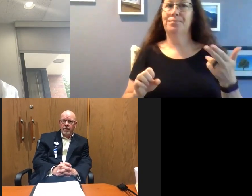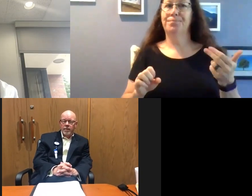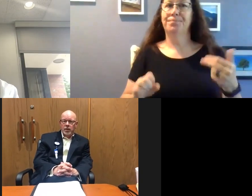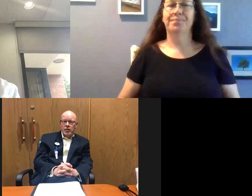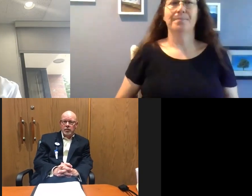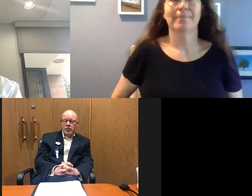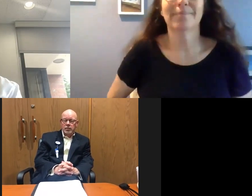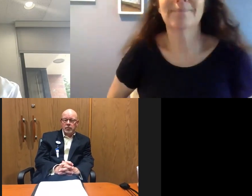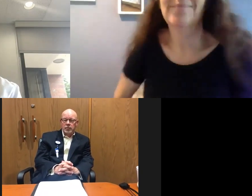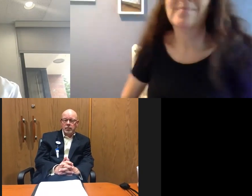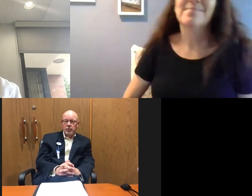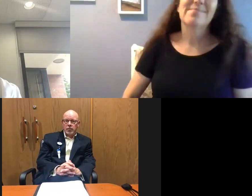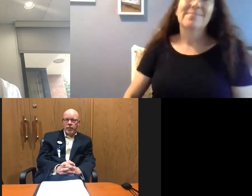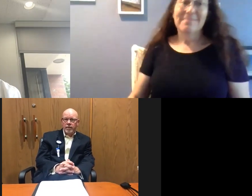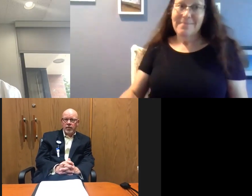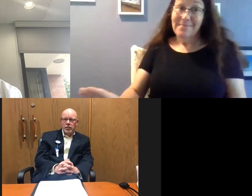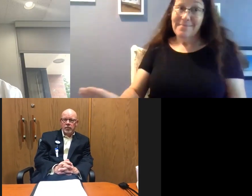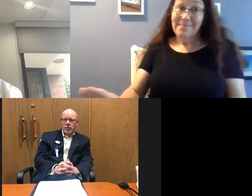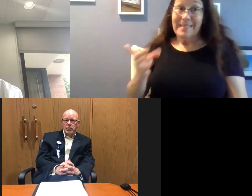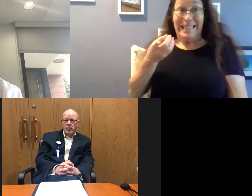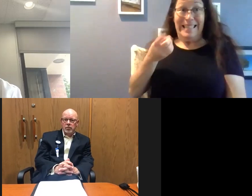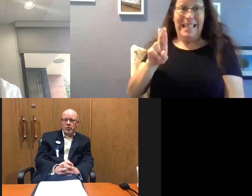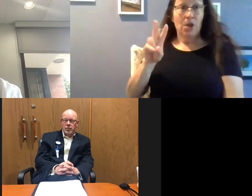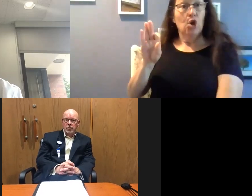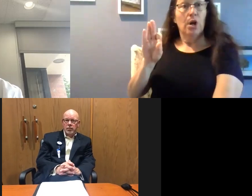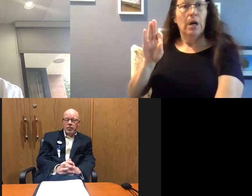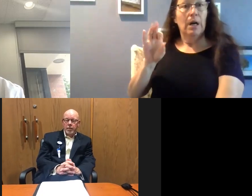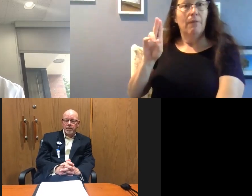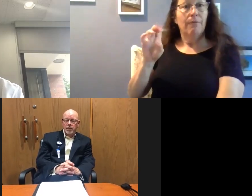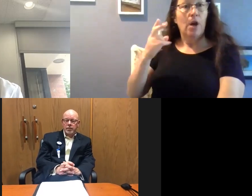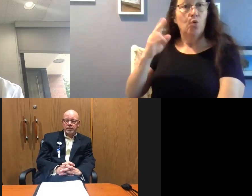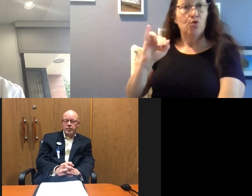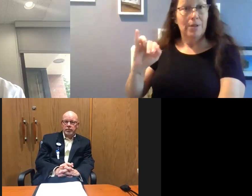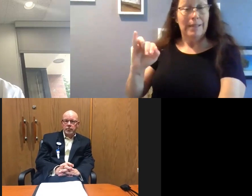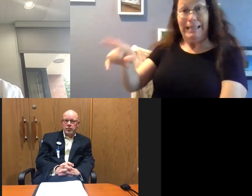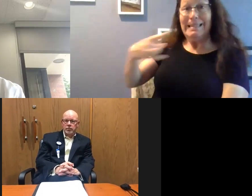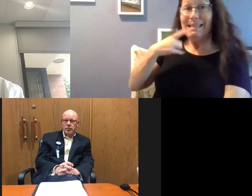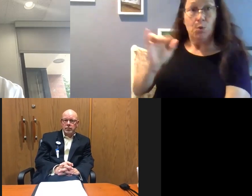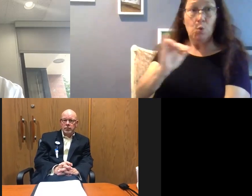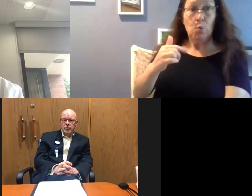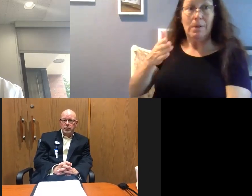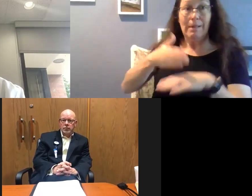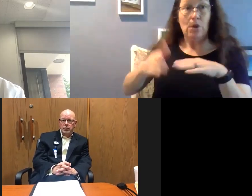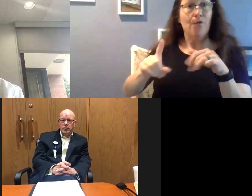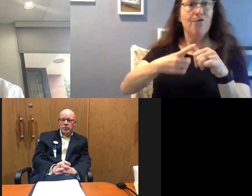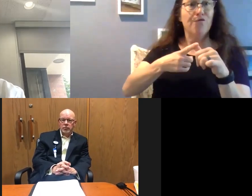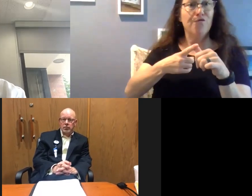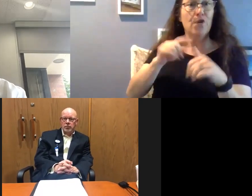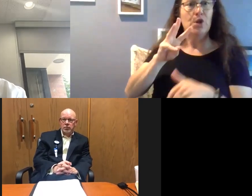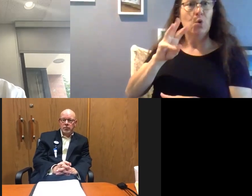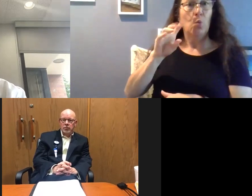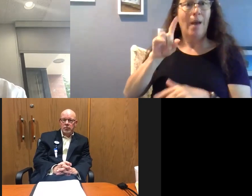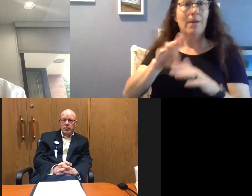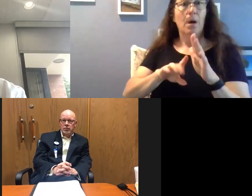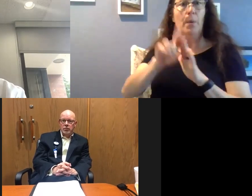Well, you know, Dr. Fauci has talked about this and Bob said it, you know, we're at the end of the first wave. So these are just